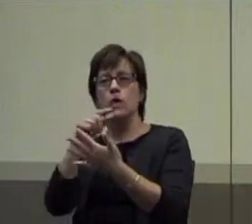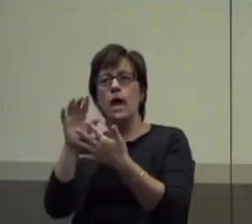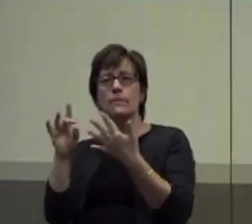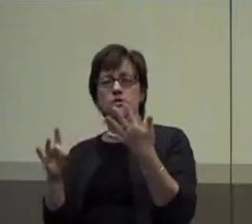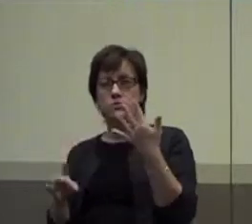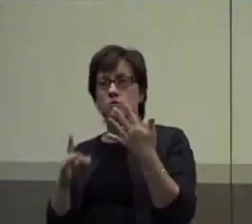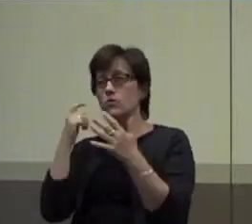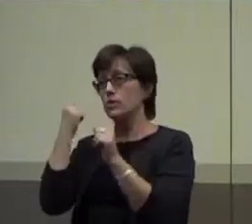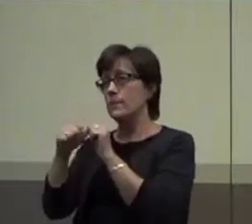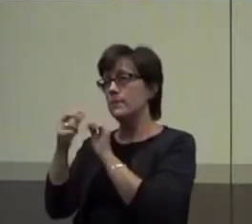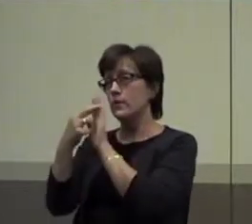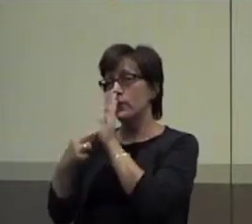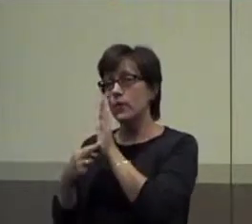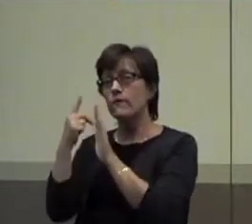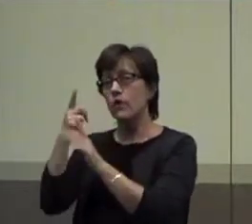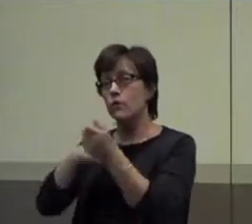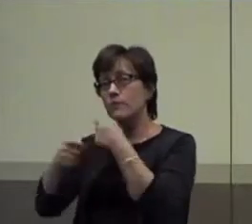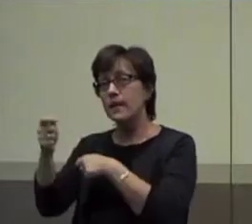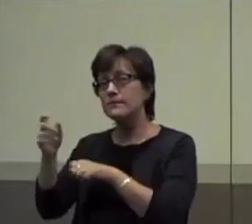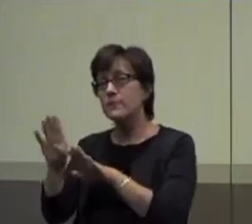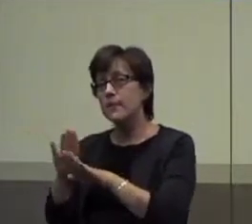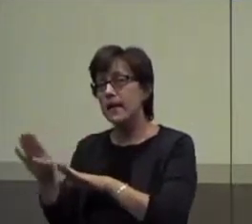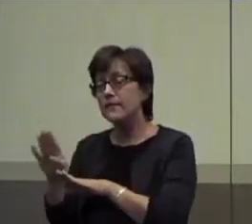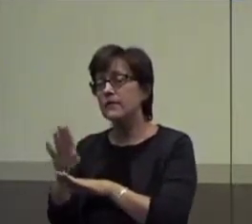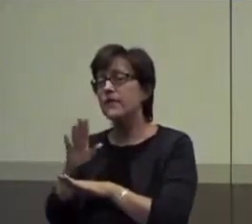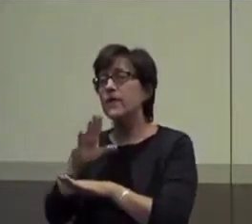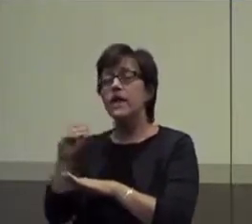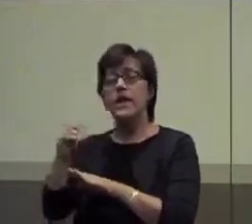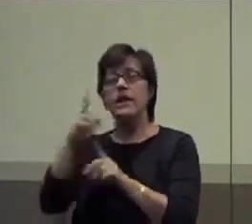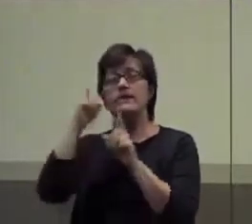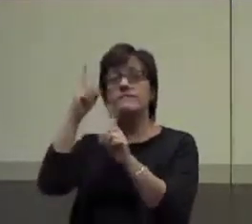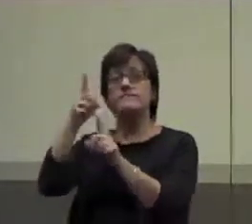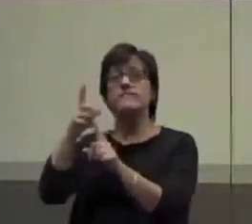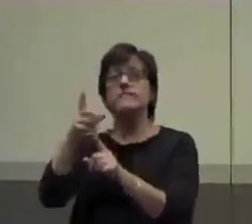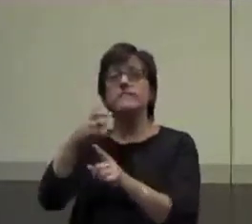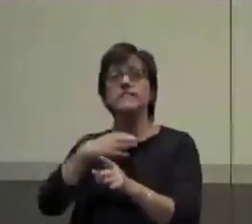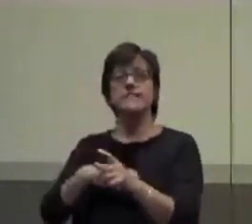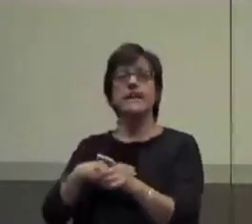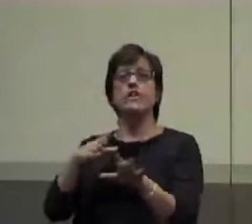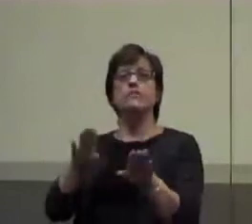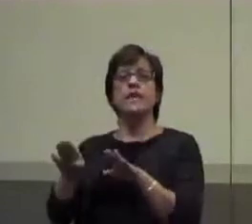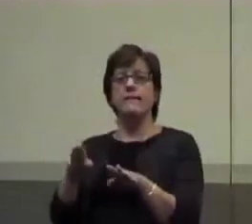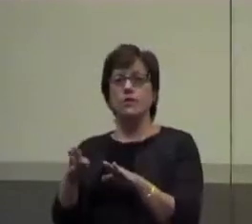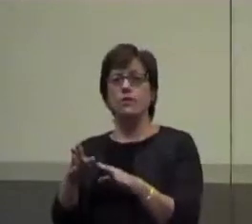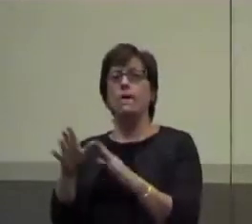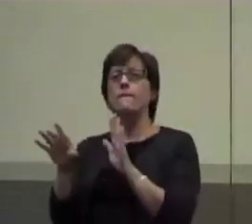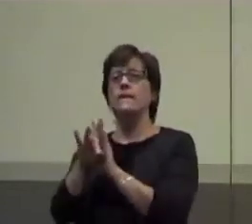replacement behaviors and desired behaviors. Okay. Choose two.